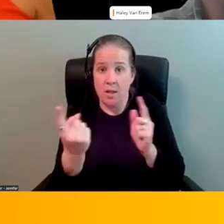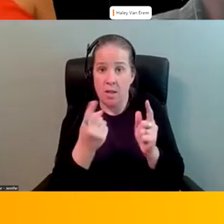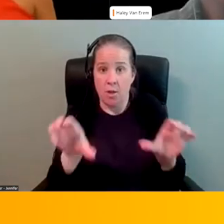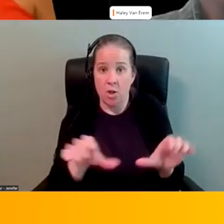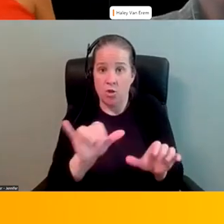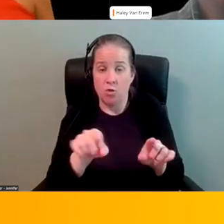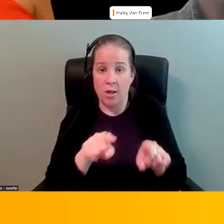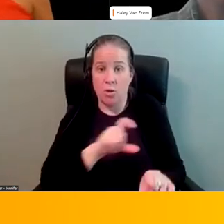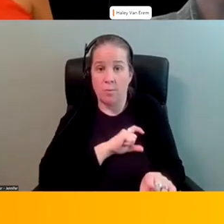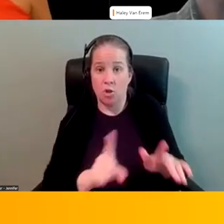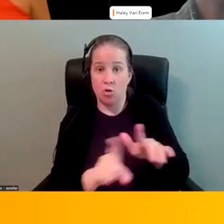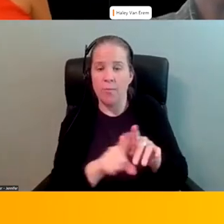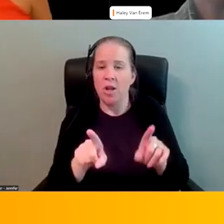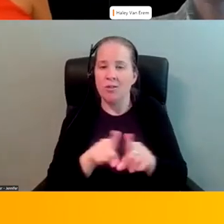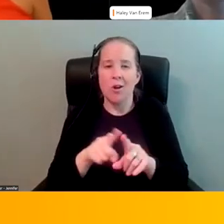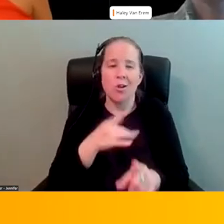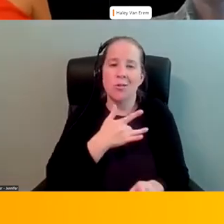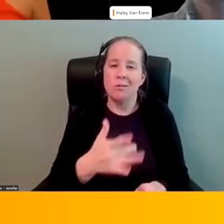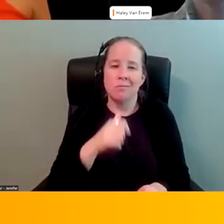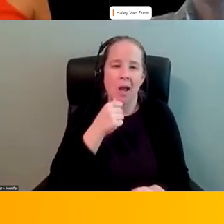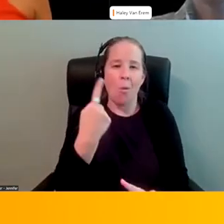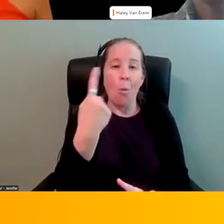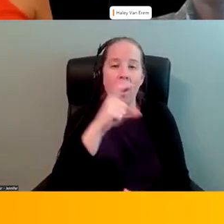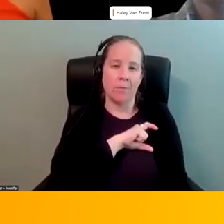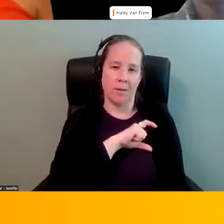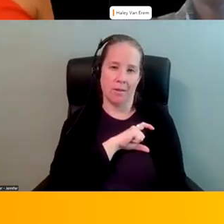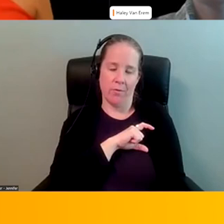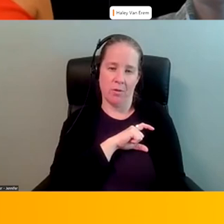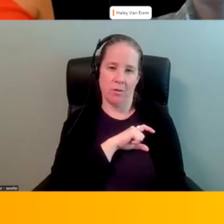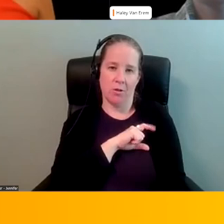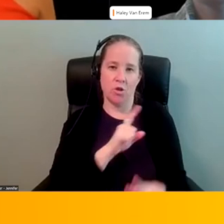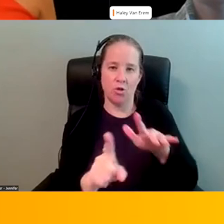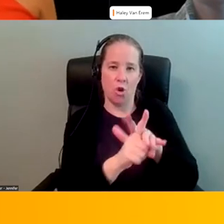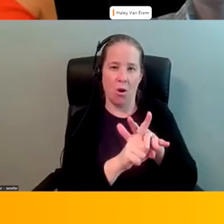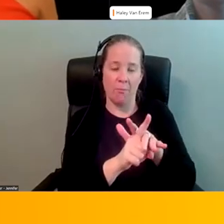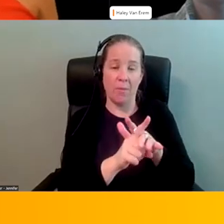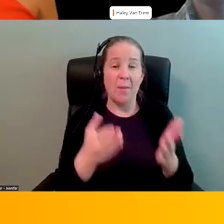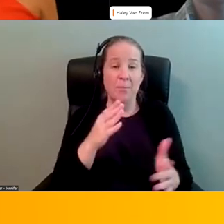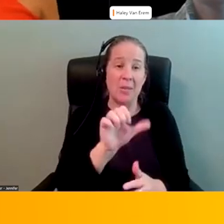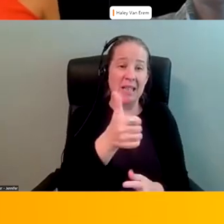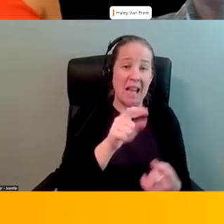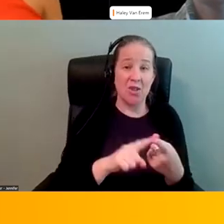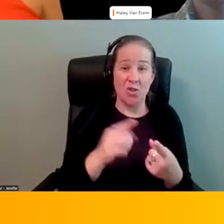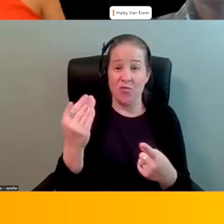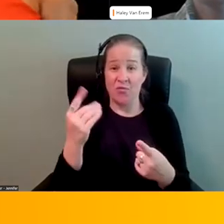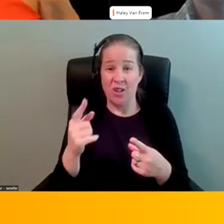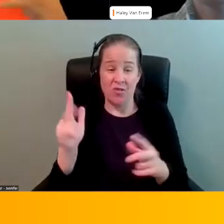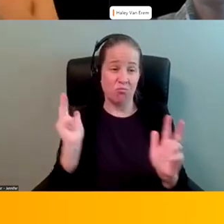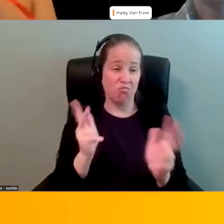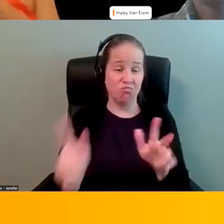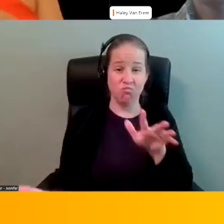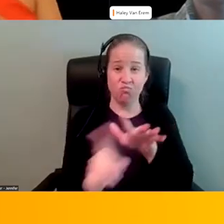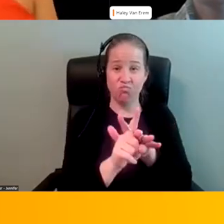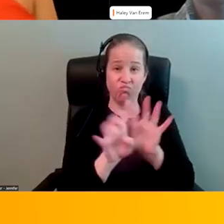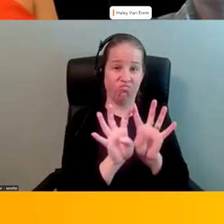be a police officer showing up it tends to be 10 to 15 showing up so you'll have